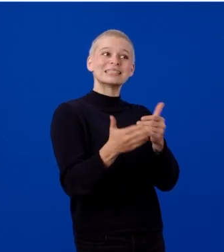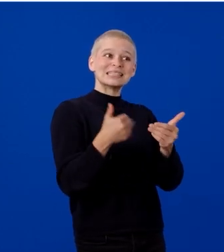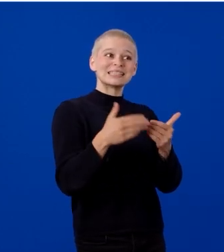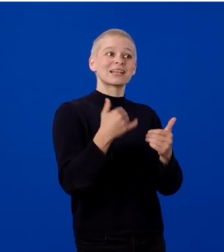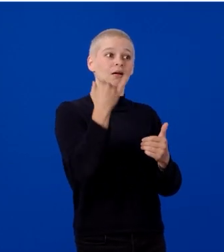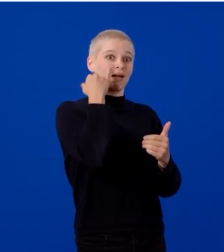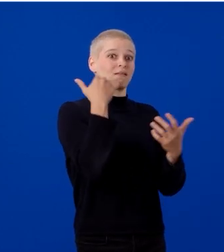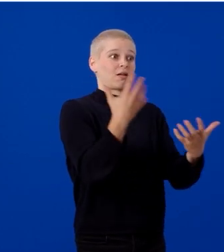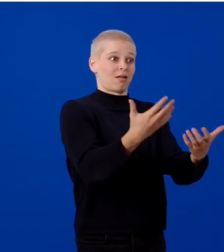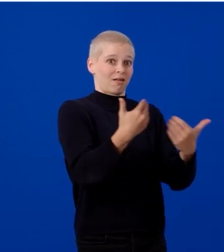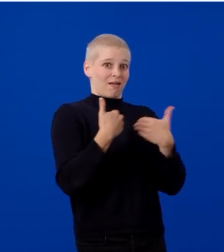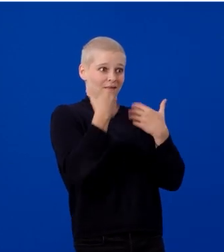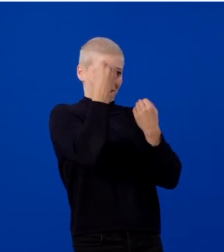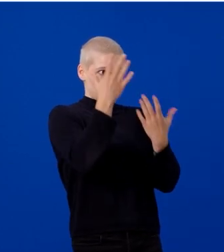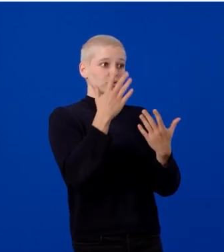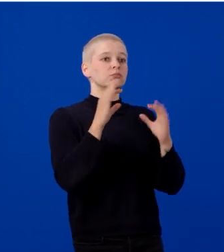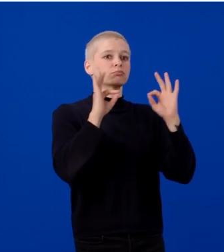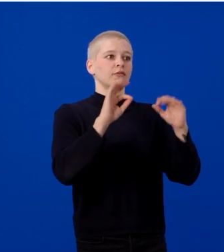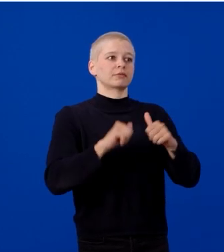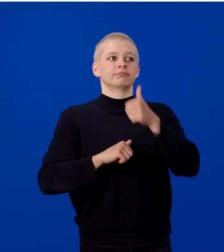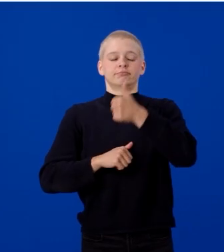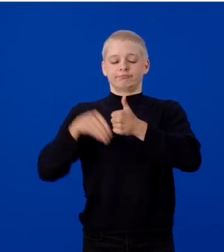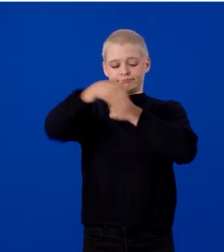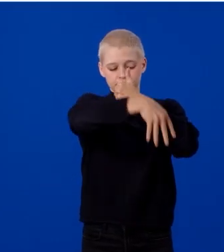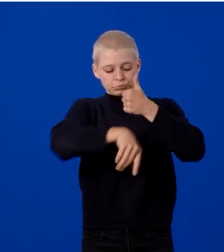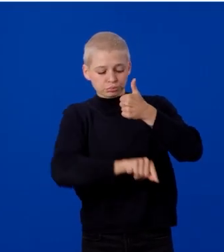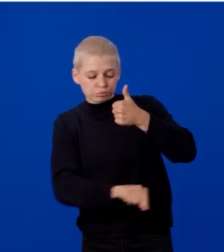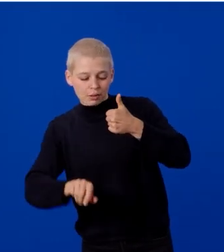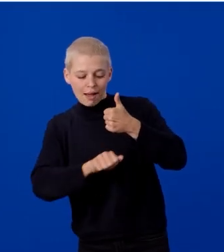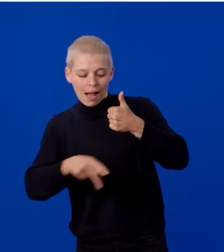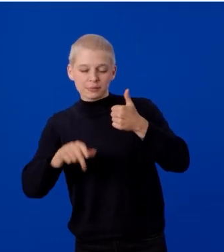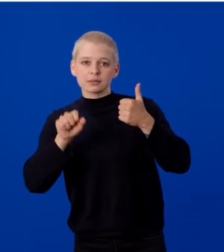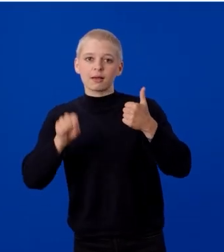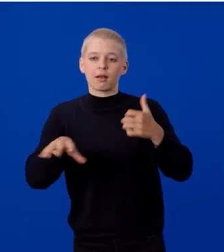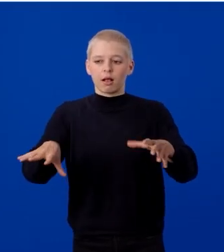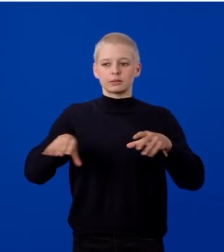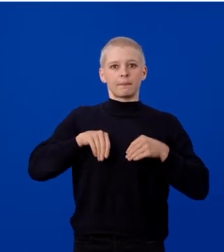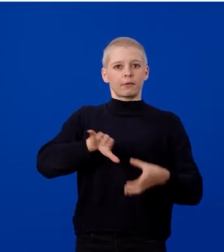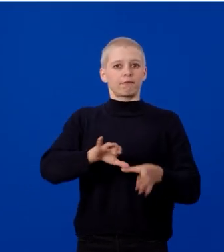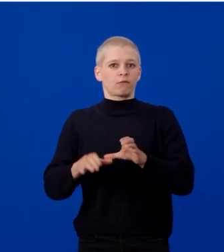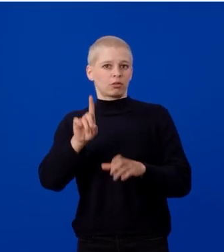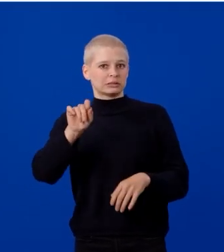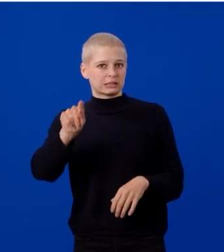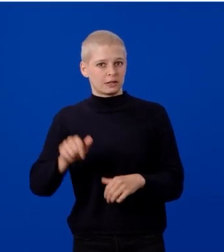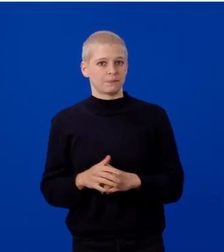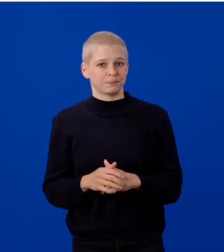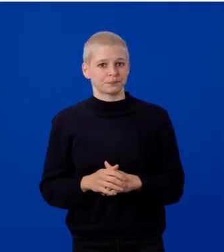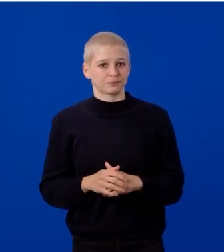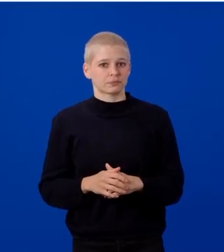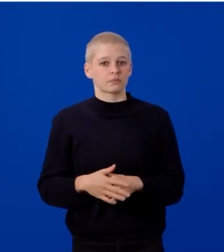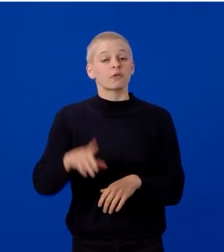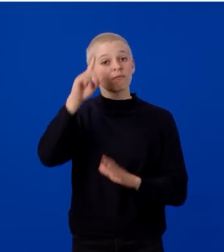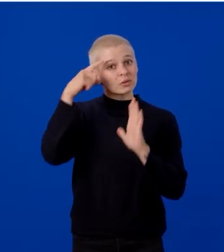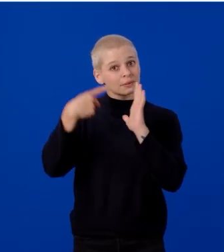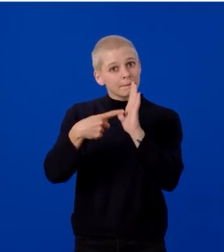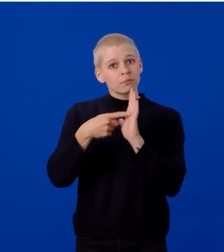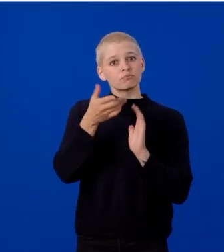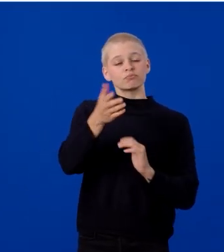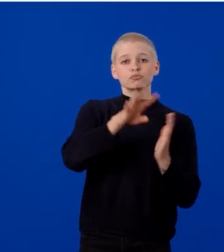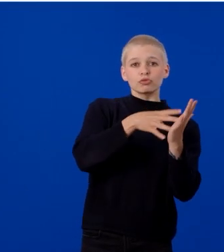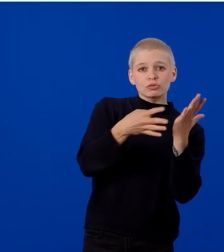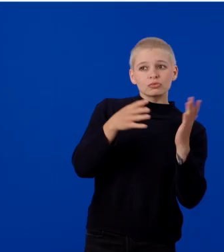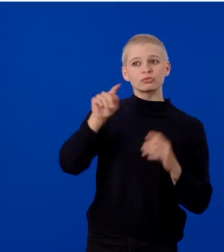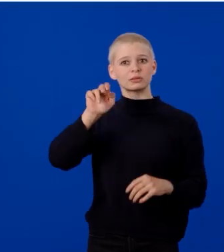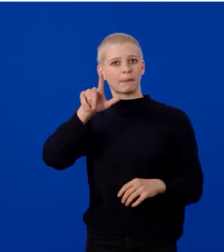applications to use the converted data? For example, these charts and tables are images